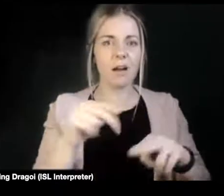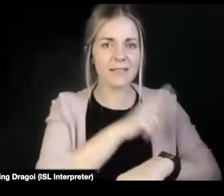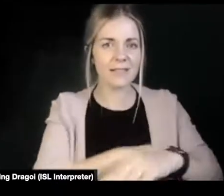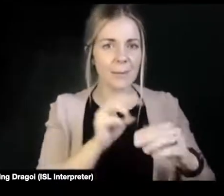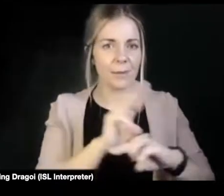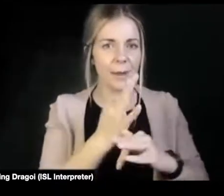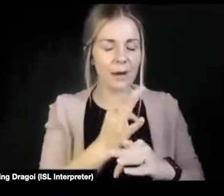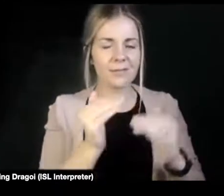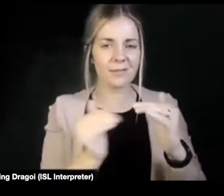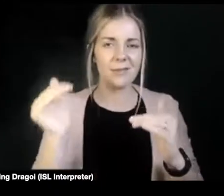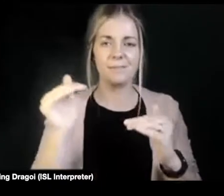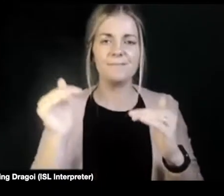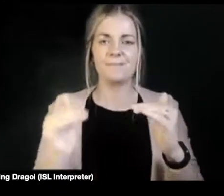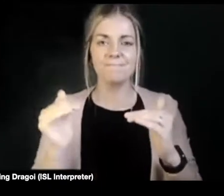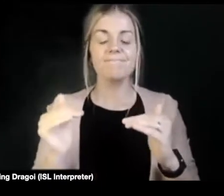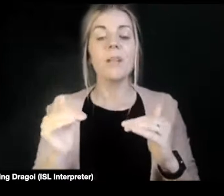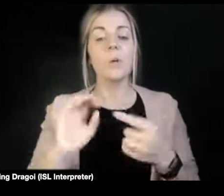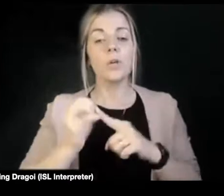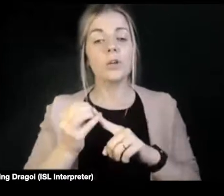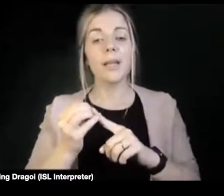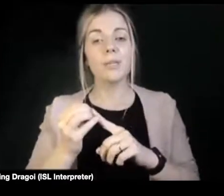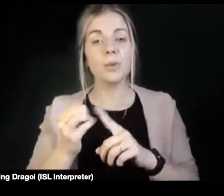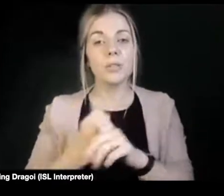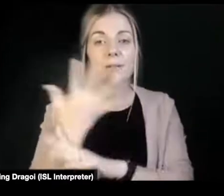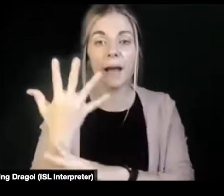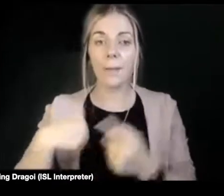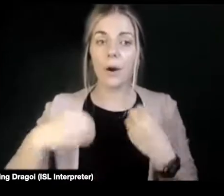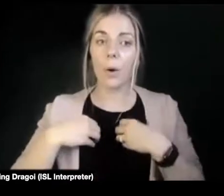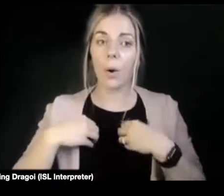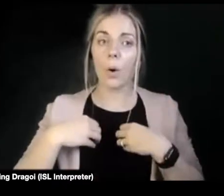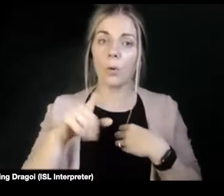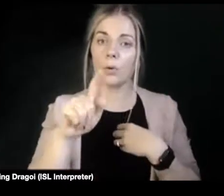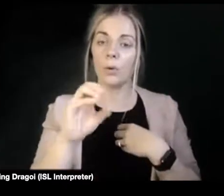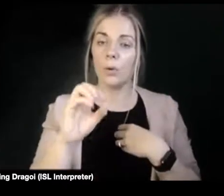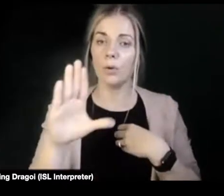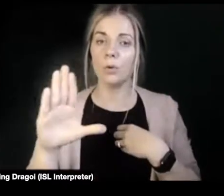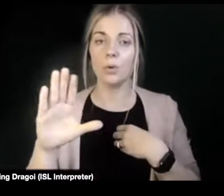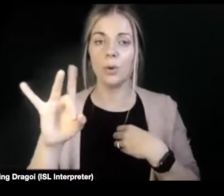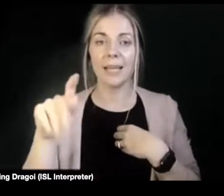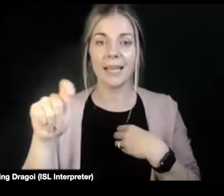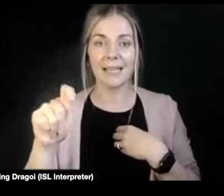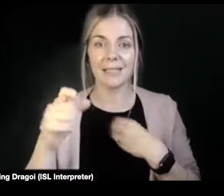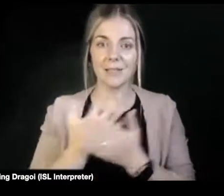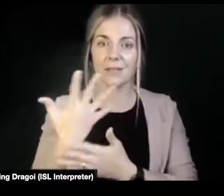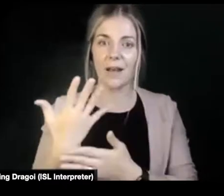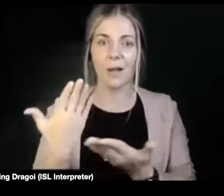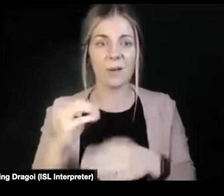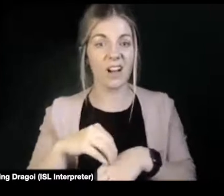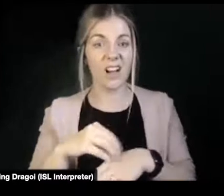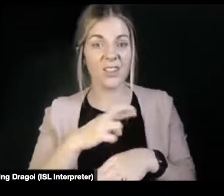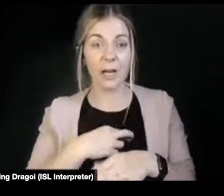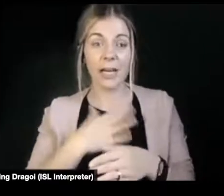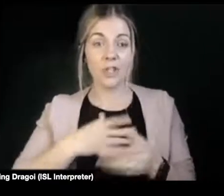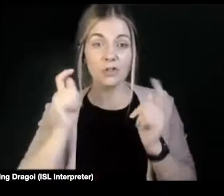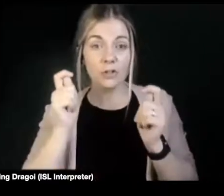develop our toolkits to touch on what Jenny and Niall have said about just basic awareness of people's